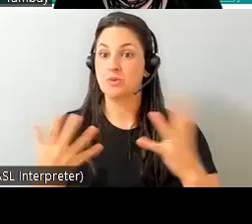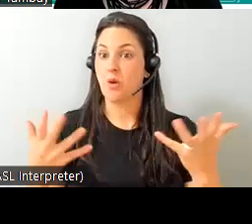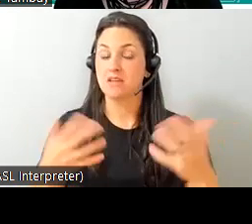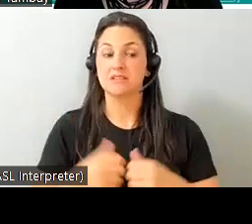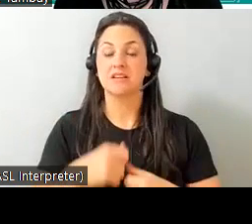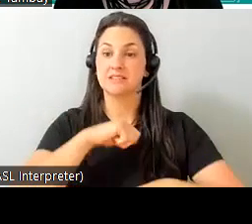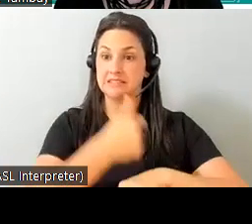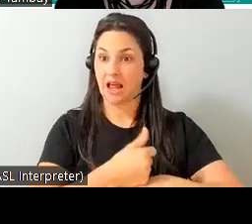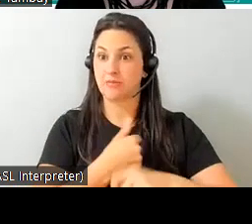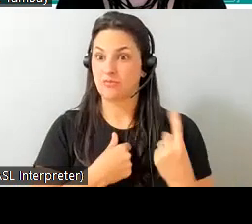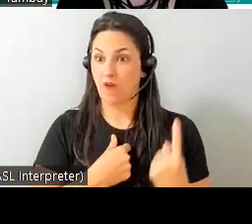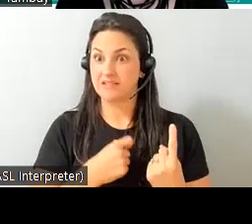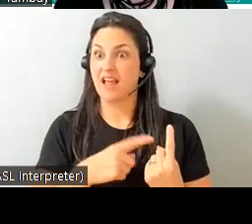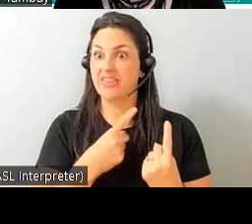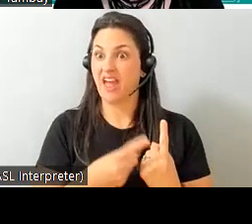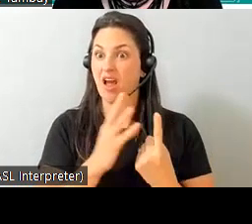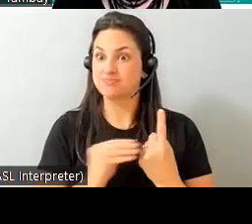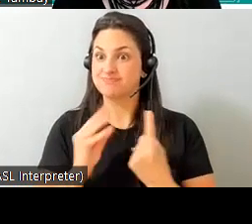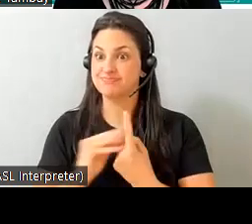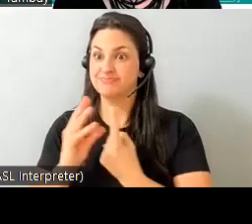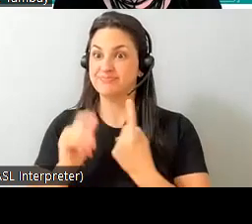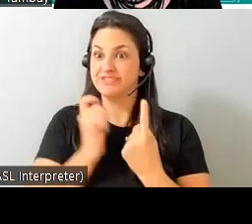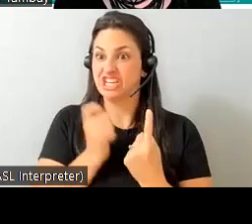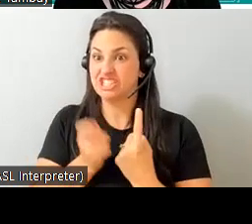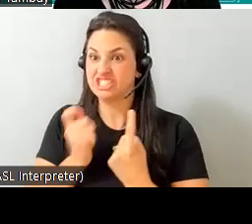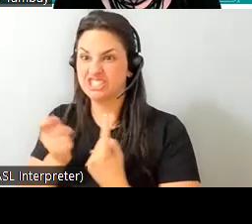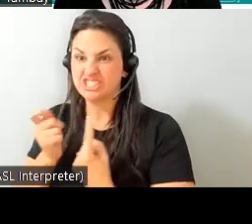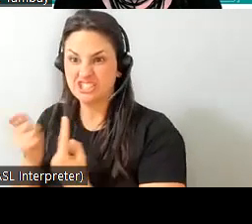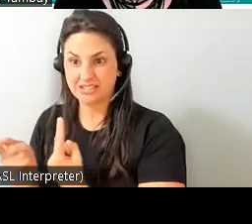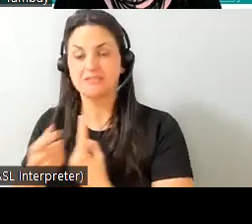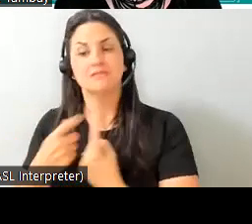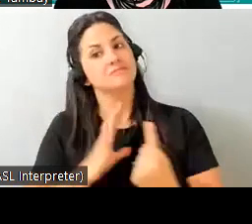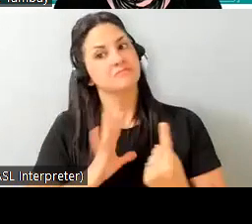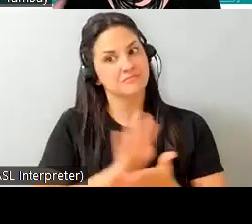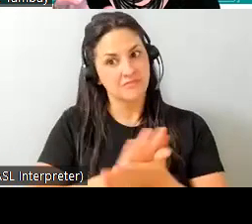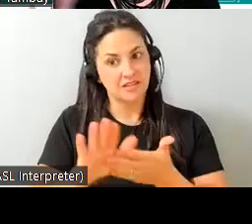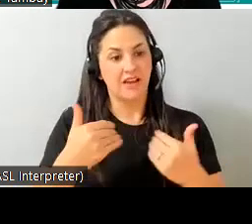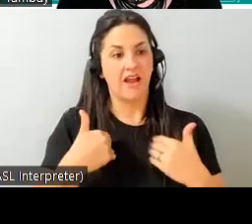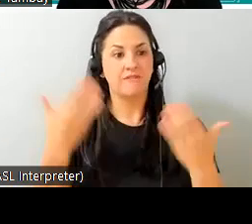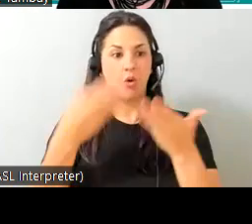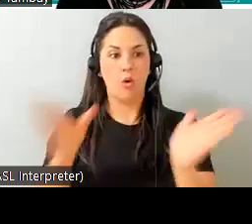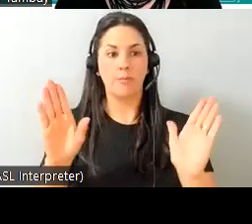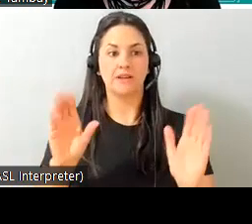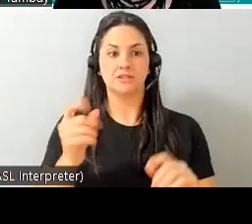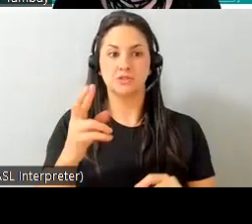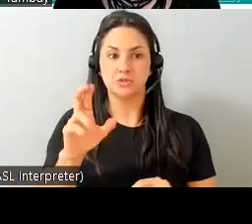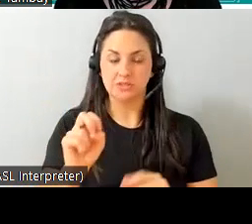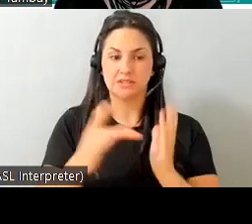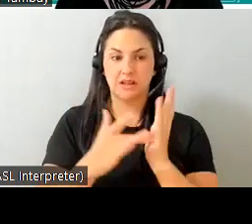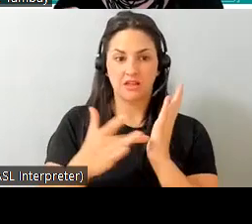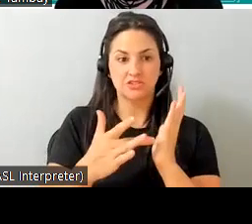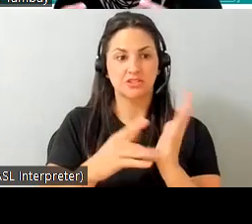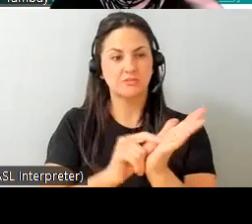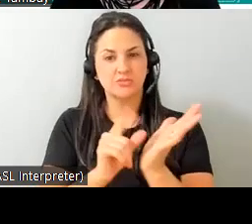do several versions of something uh we do kind of have an open source mentality we are especially with um you know printed circuit